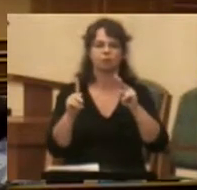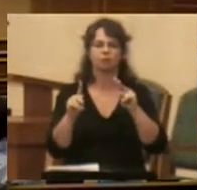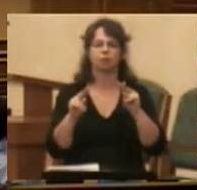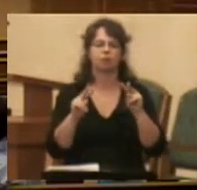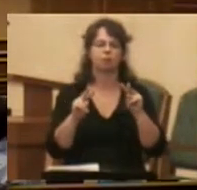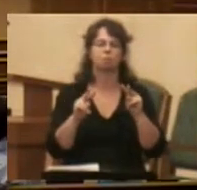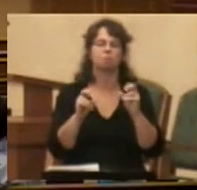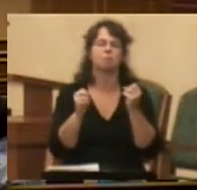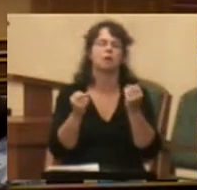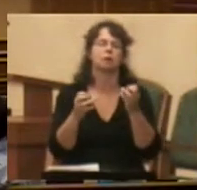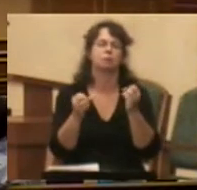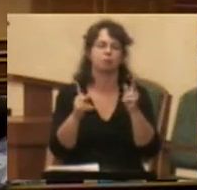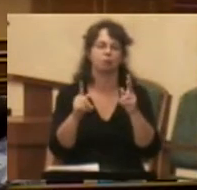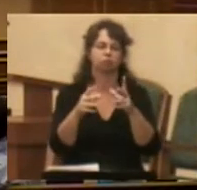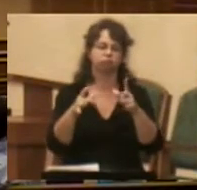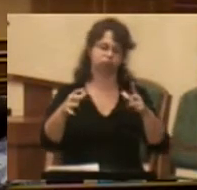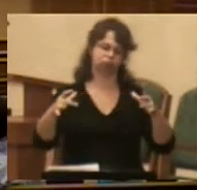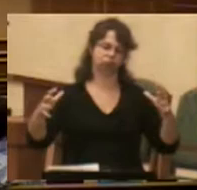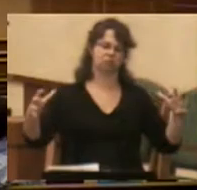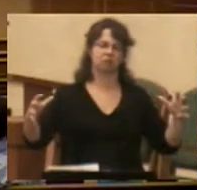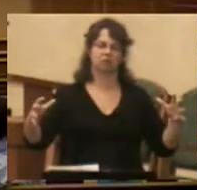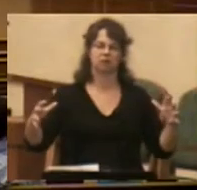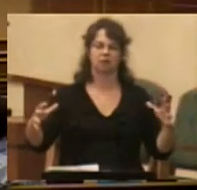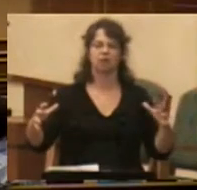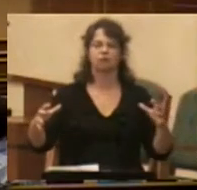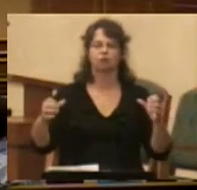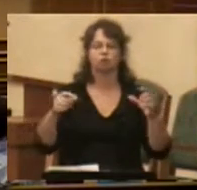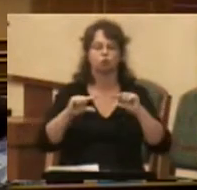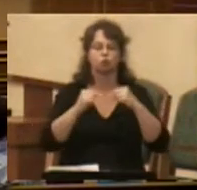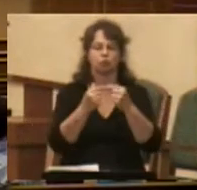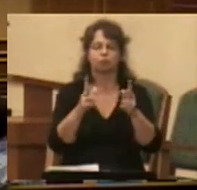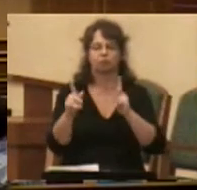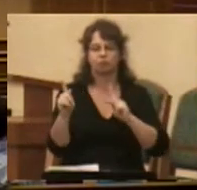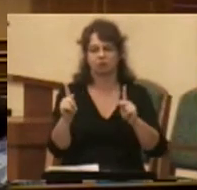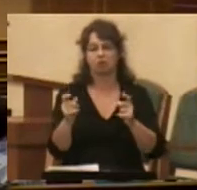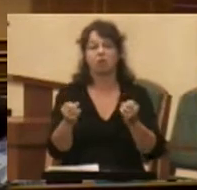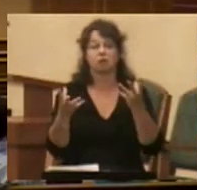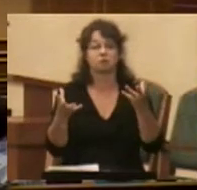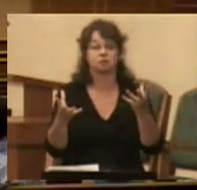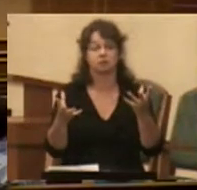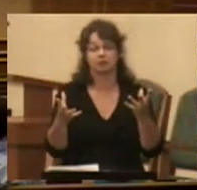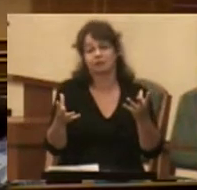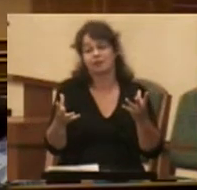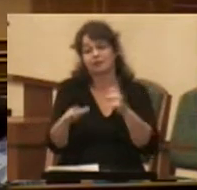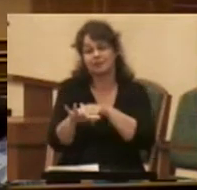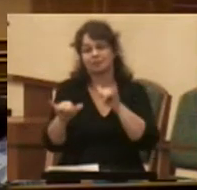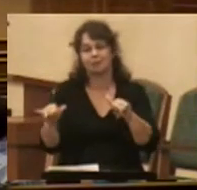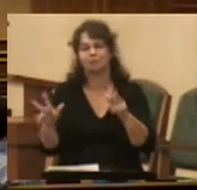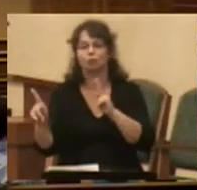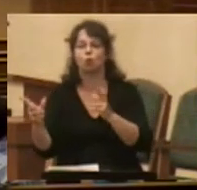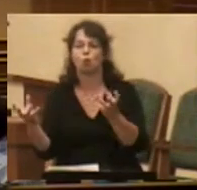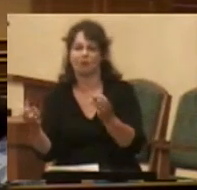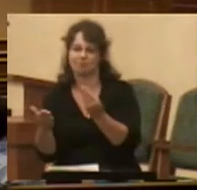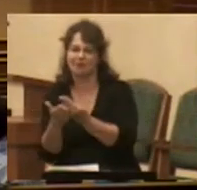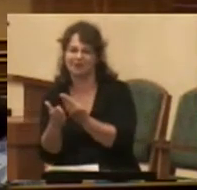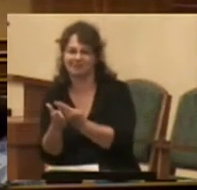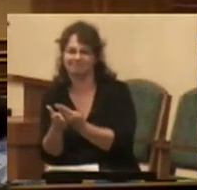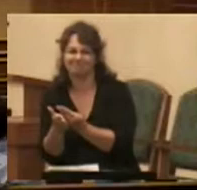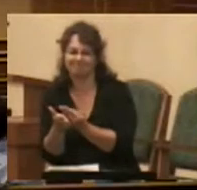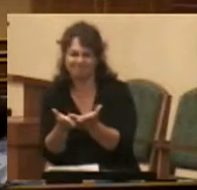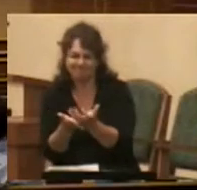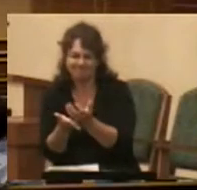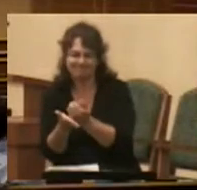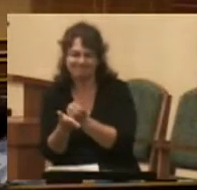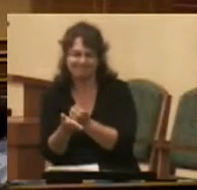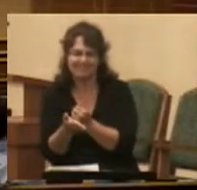in abundance. And if there are tourists in abundance, there are people who want to make money off of those tourists. Some of them